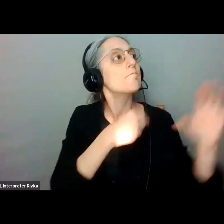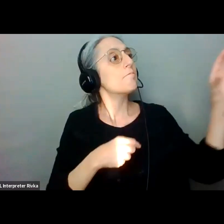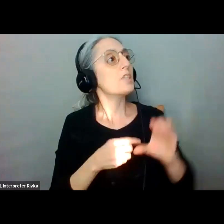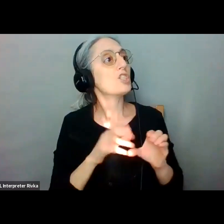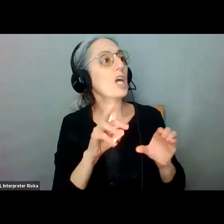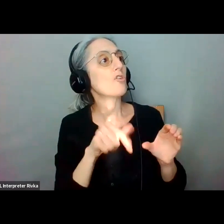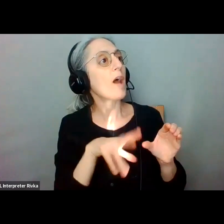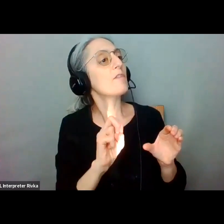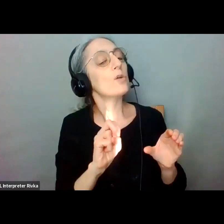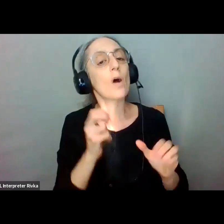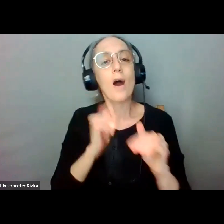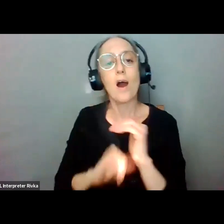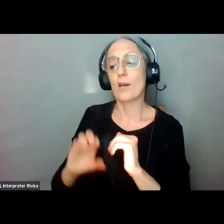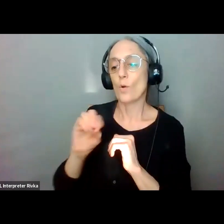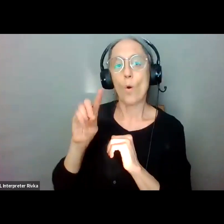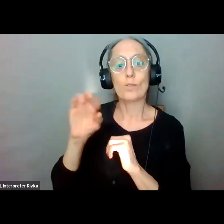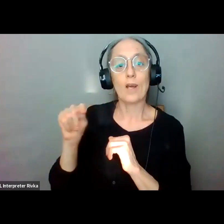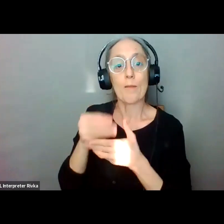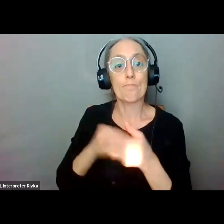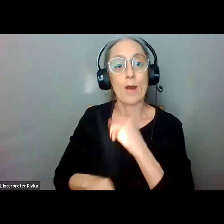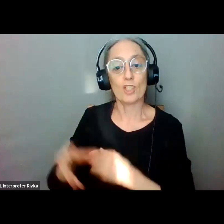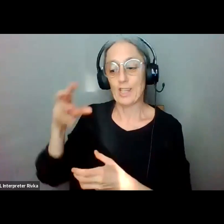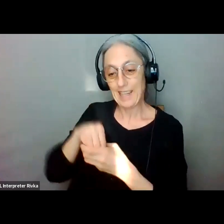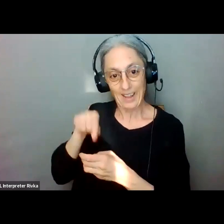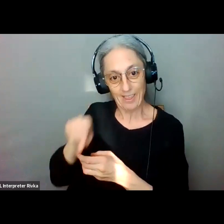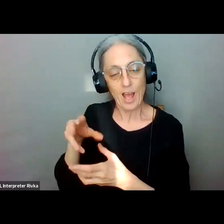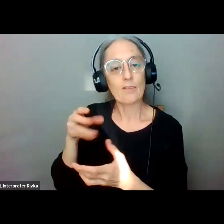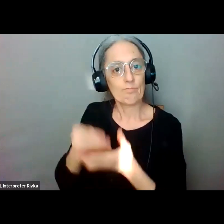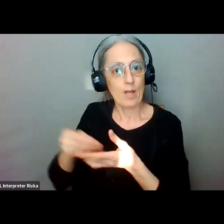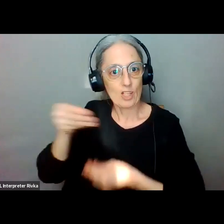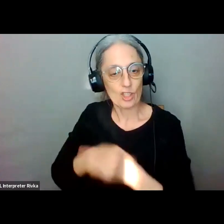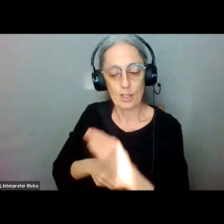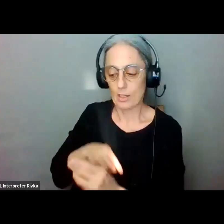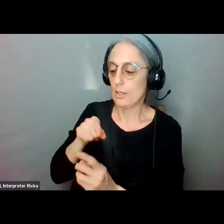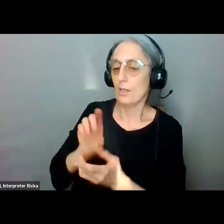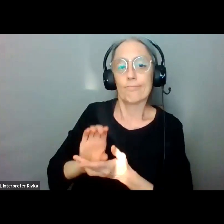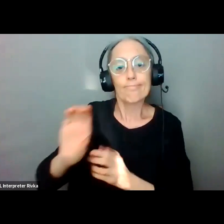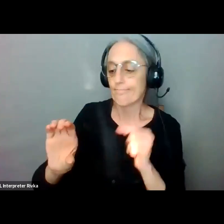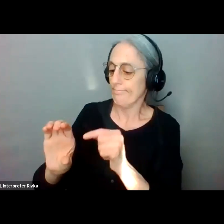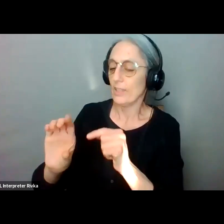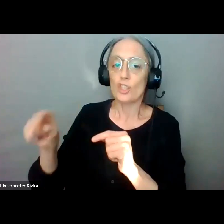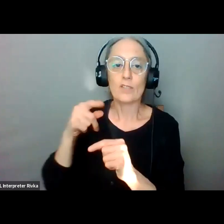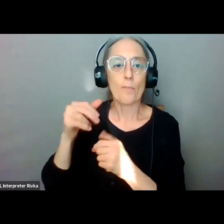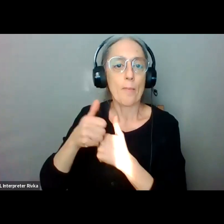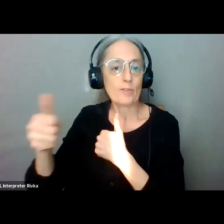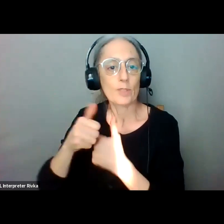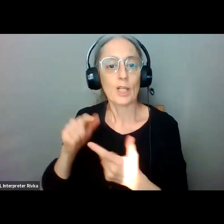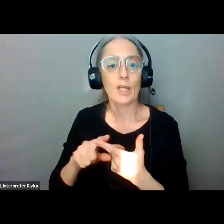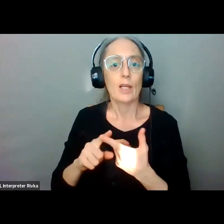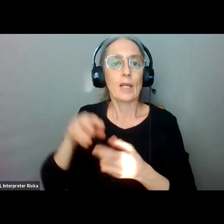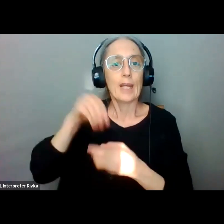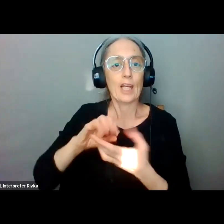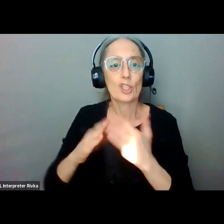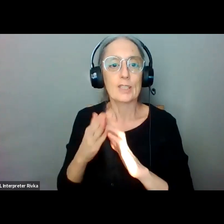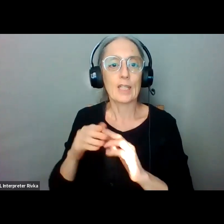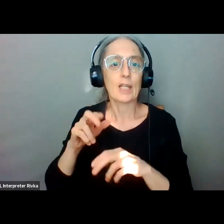but within the odot budget that can be devoted towards public transportation pack inner city passenger rail and all of